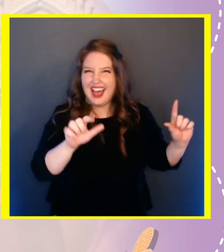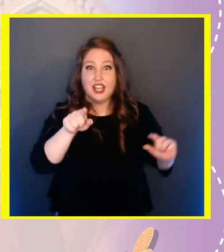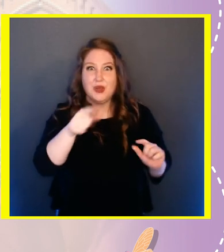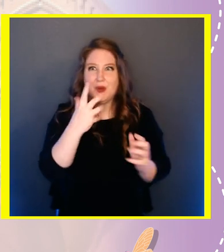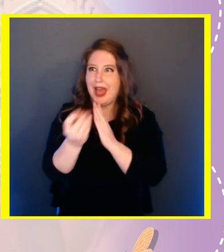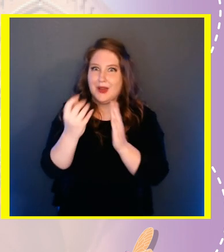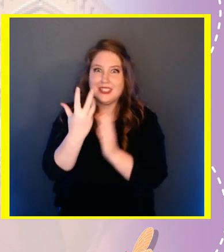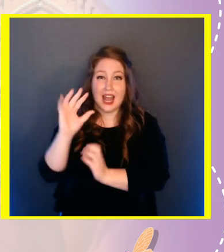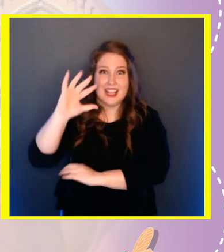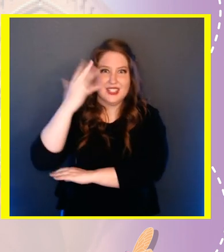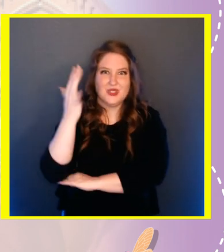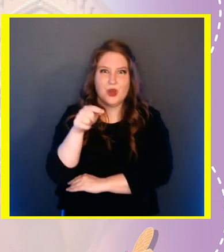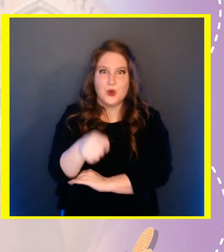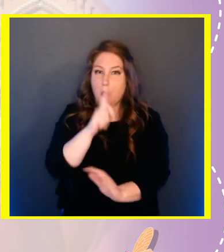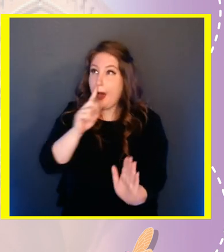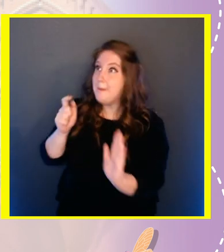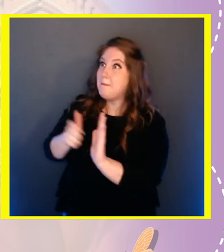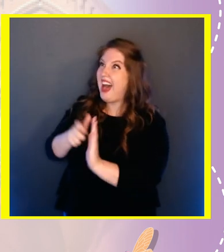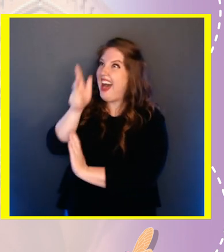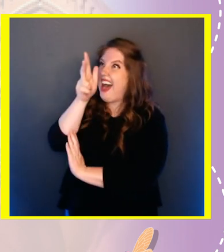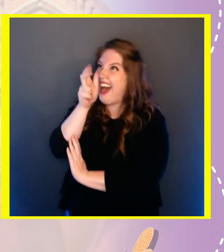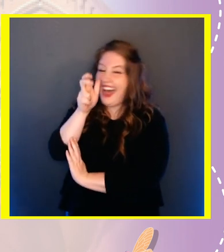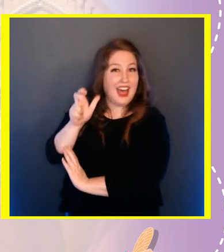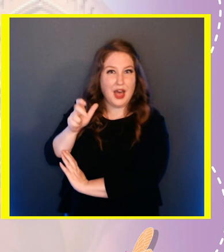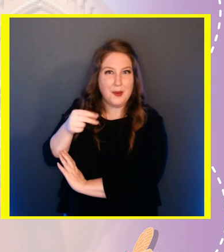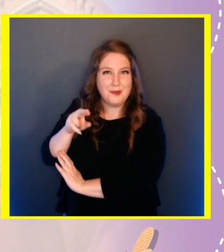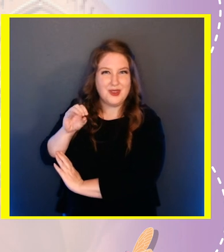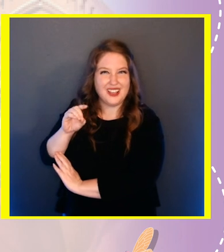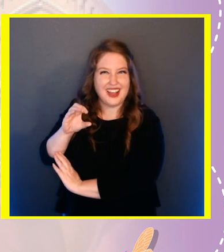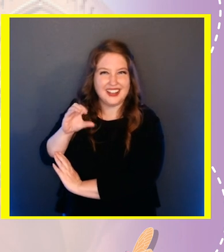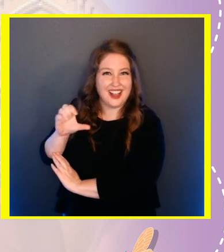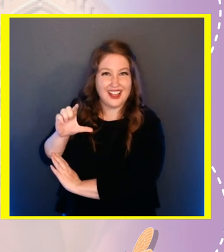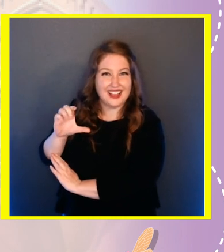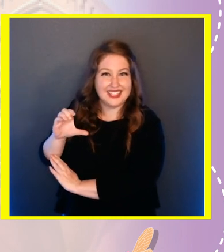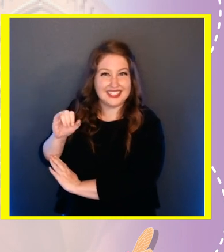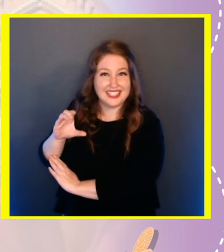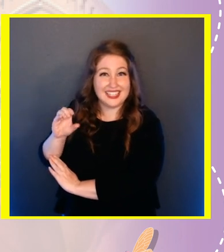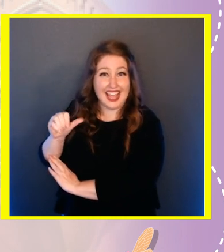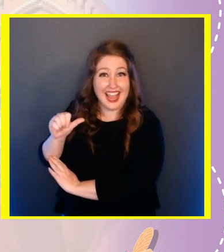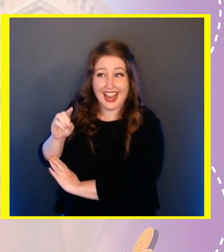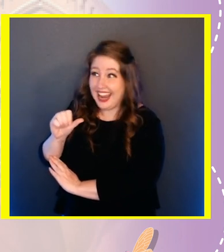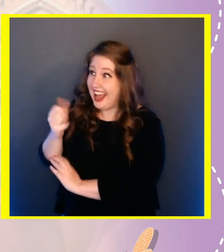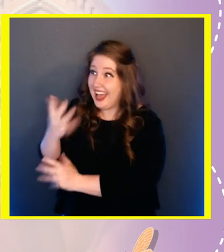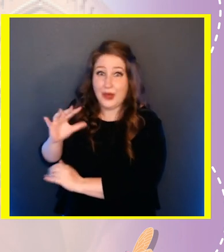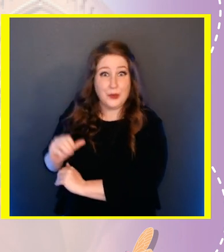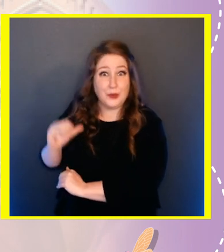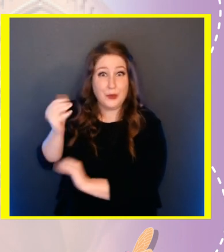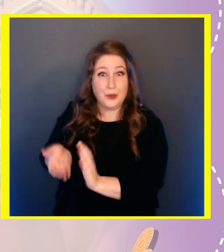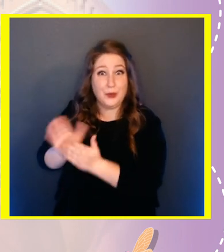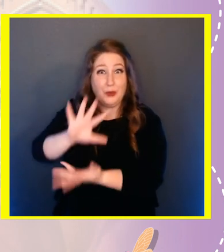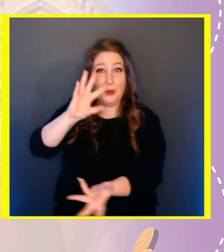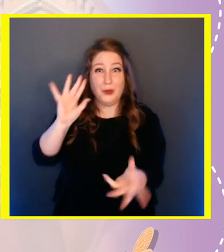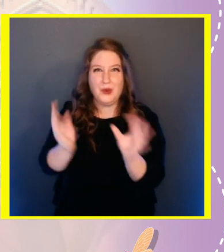have it loaded, go on your own Cicada Safari. Go out and look, check the trees around your house. And if you see an